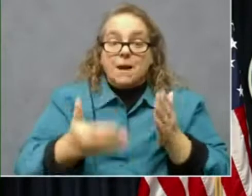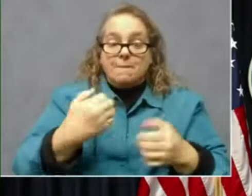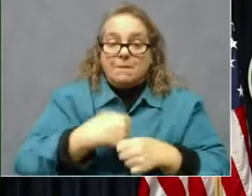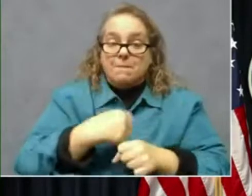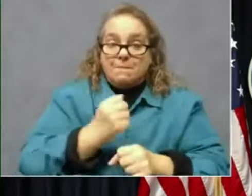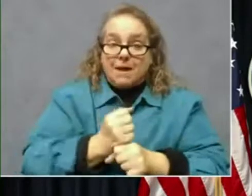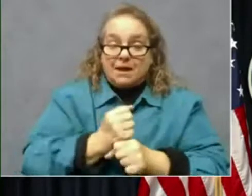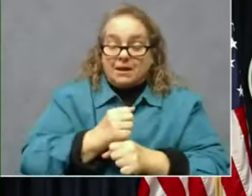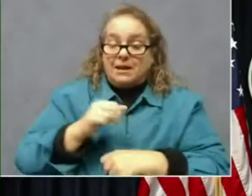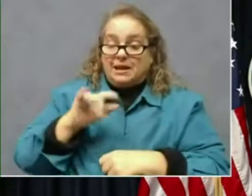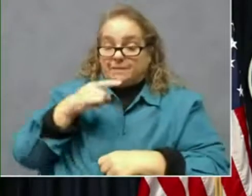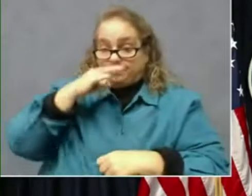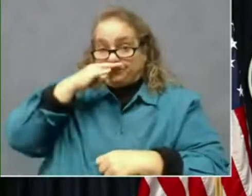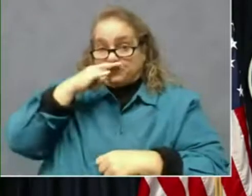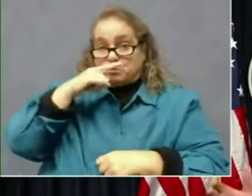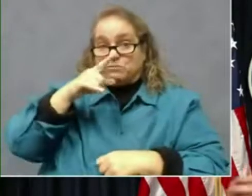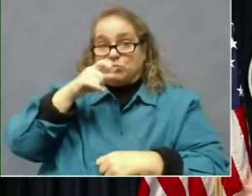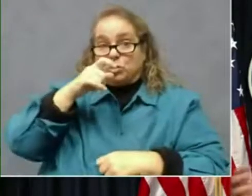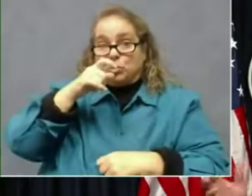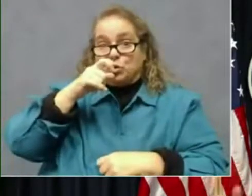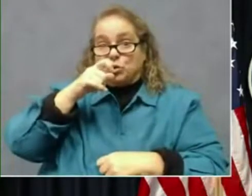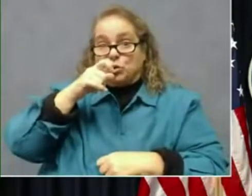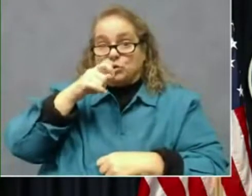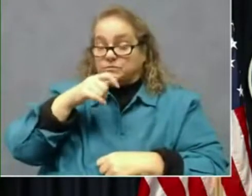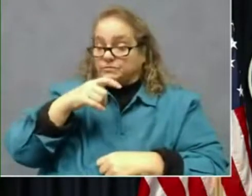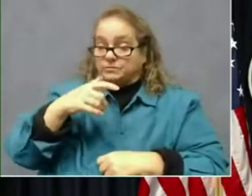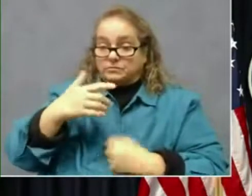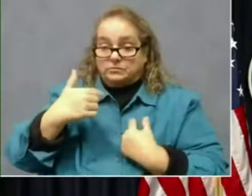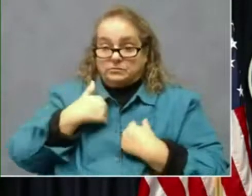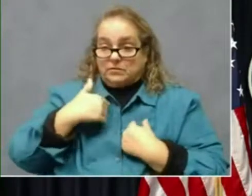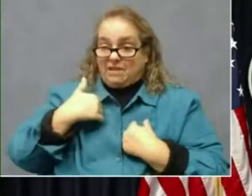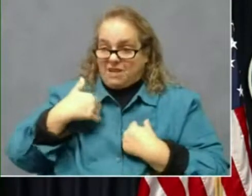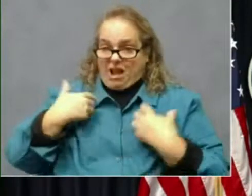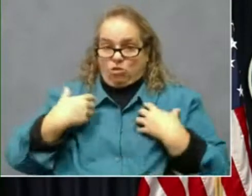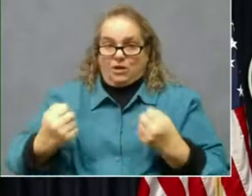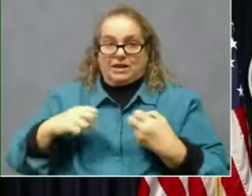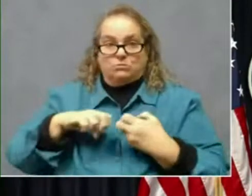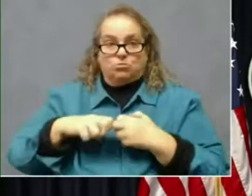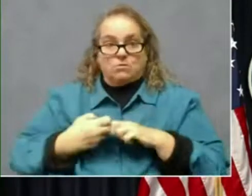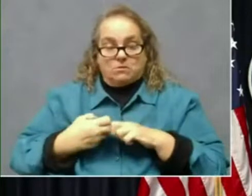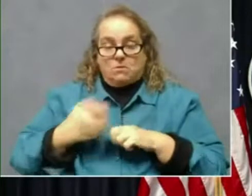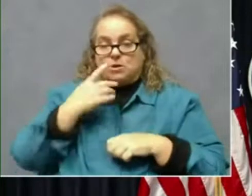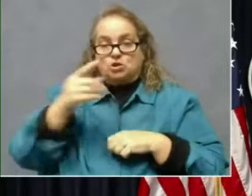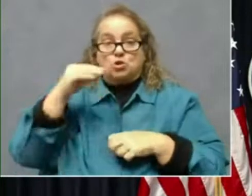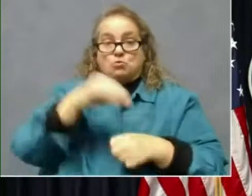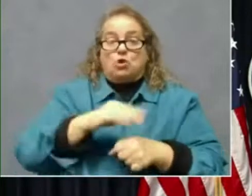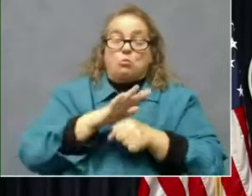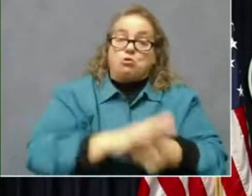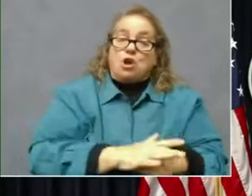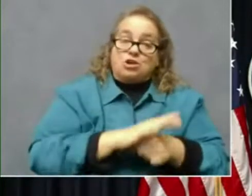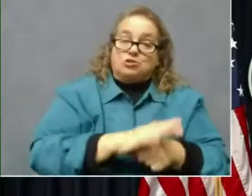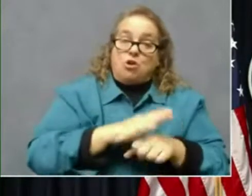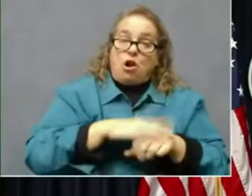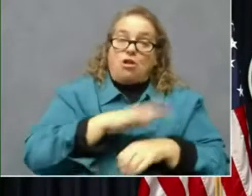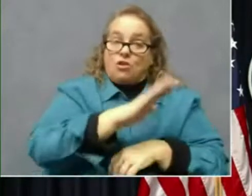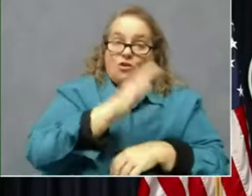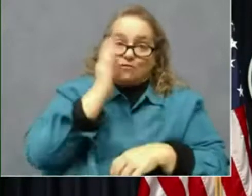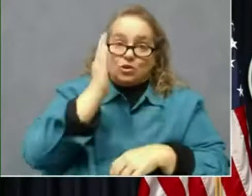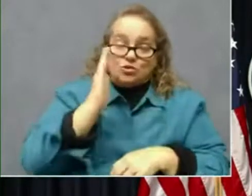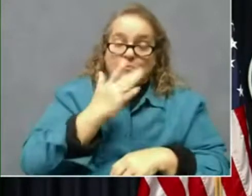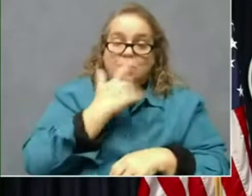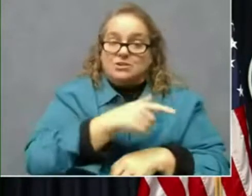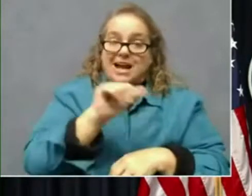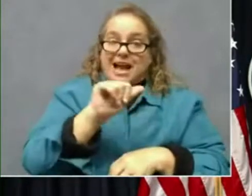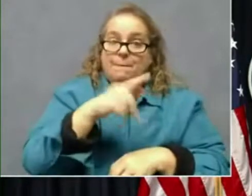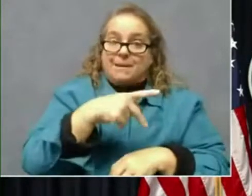come in because of the pressure you're placing on their future to a place where they are